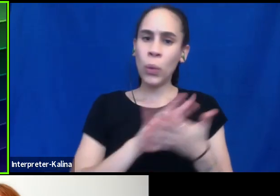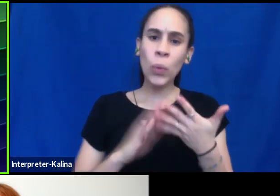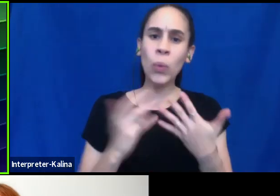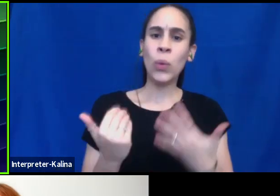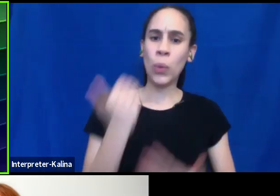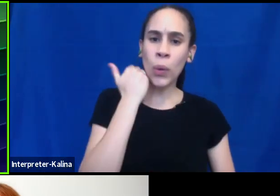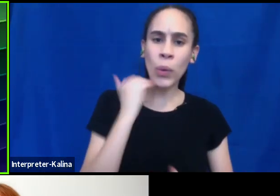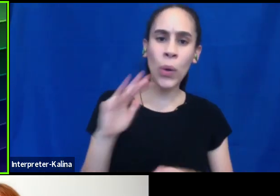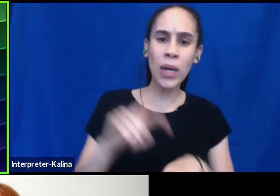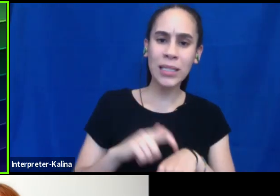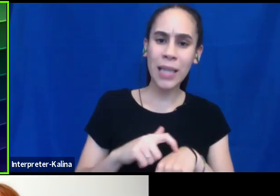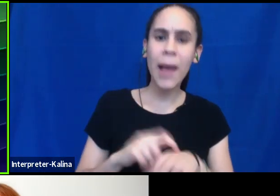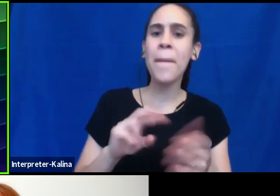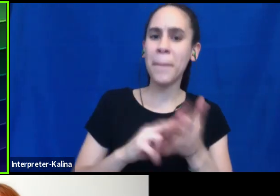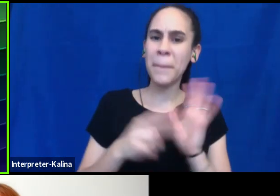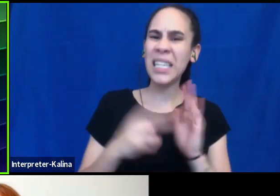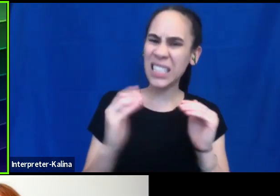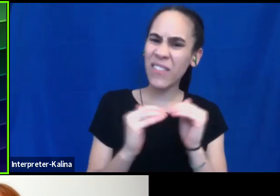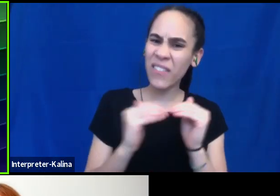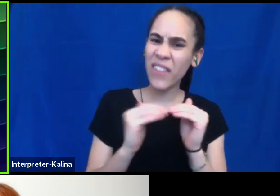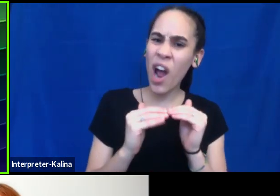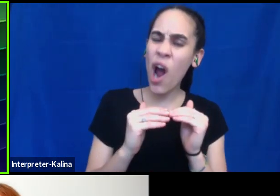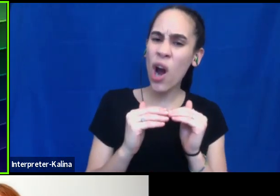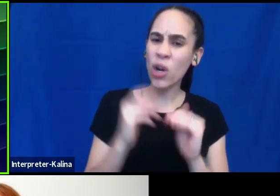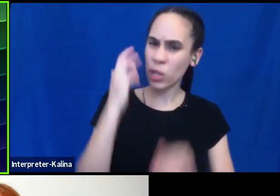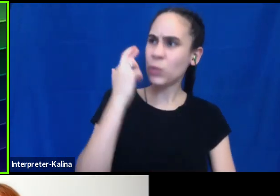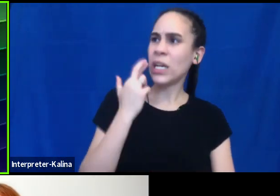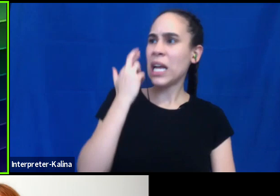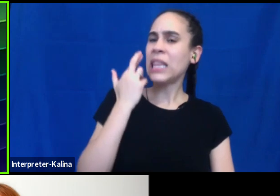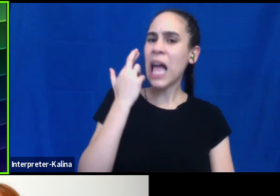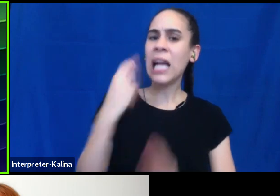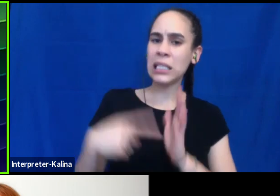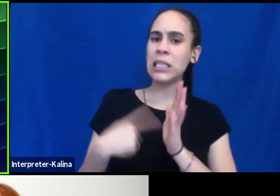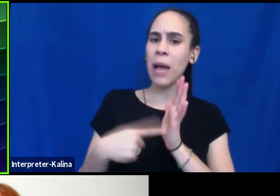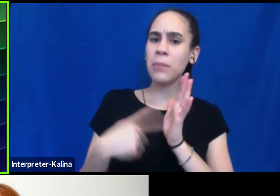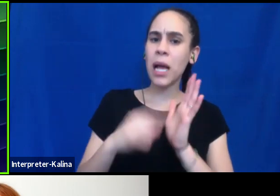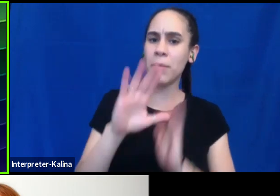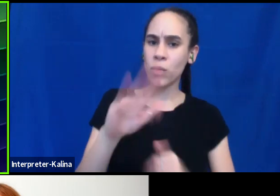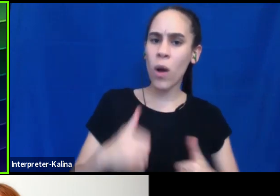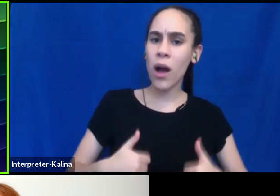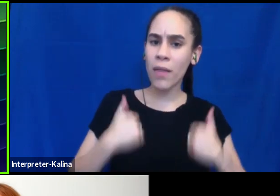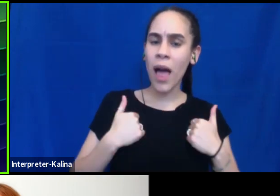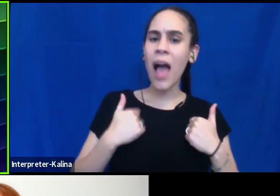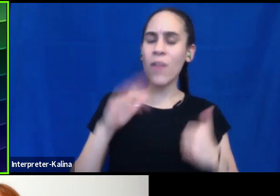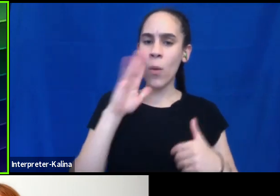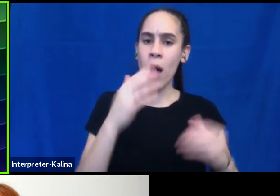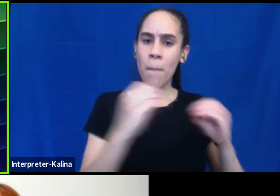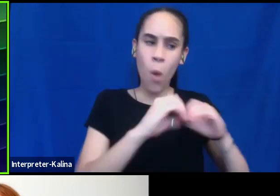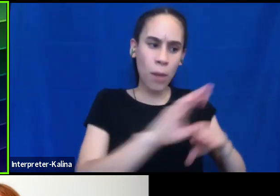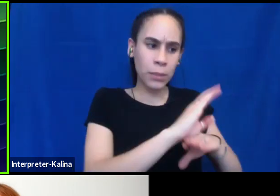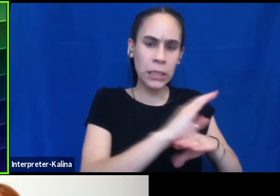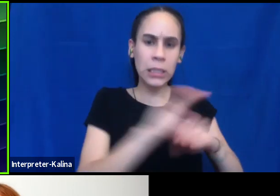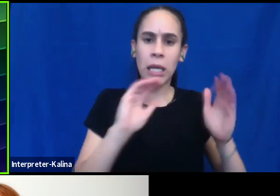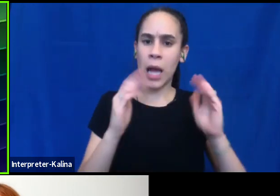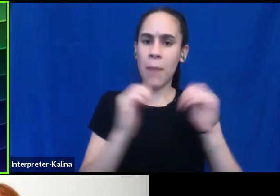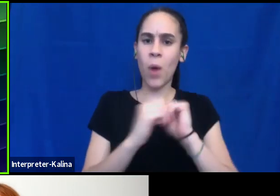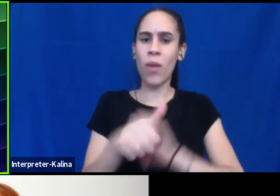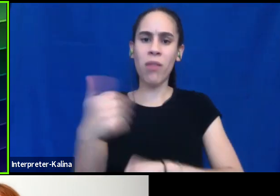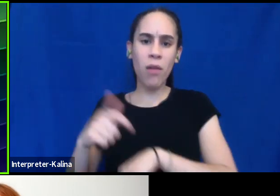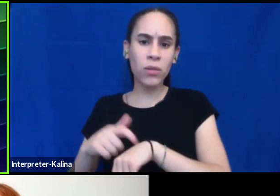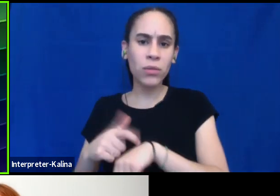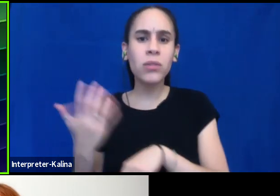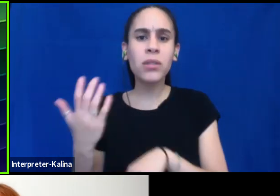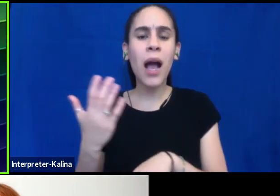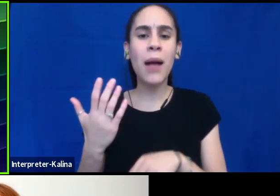fair to realize that there are going to be times in your life where, um, you're going to be more active than others because of things that are, that are, um,